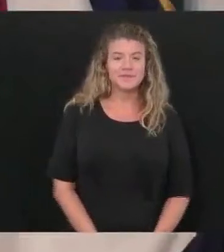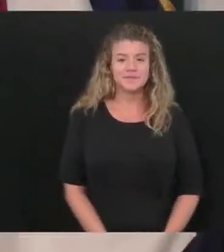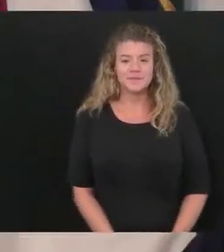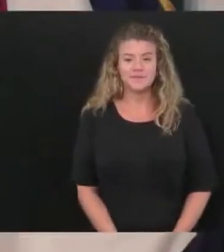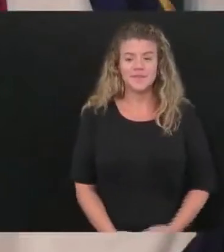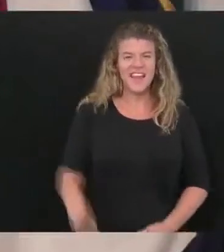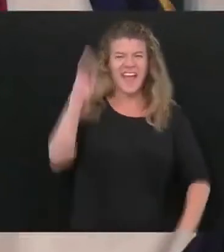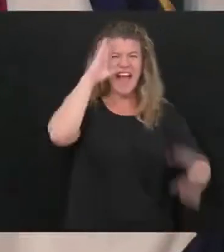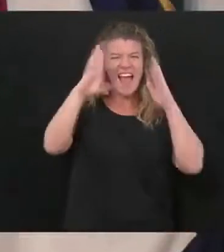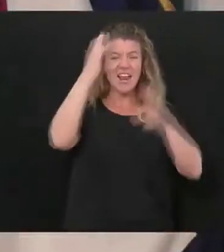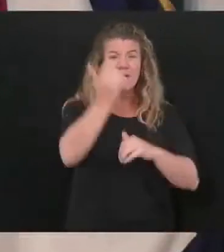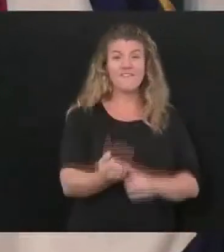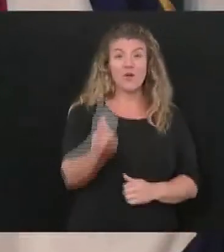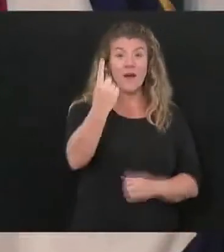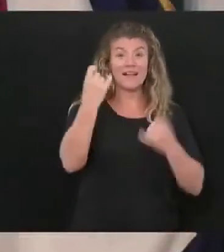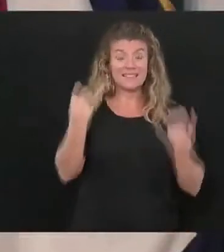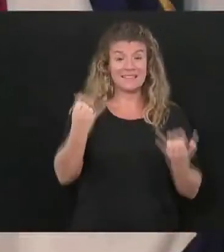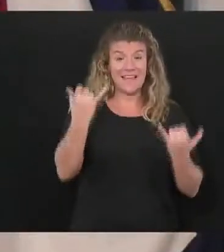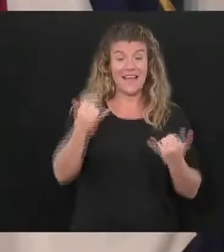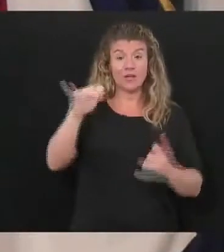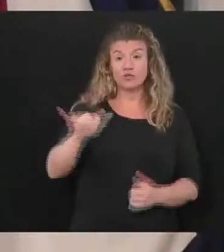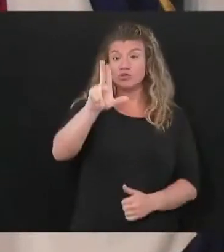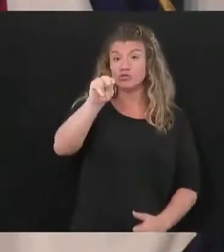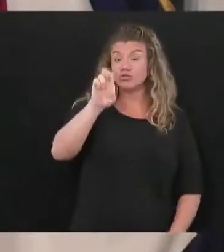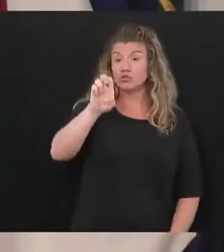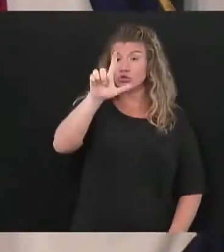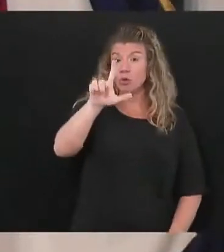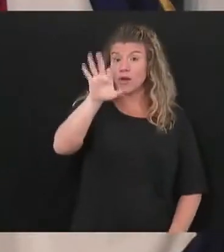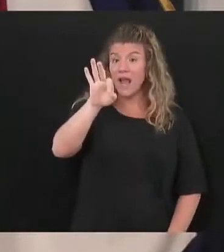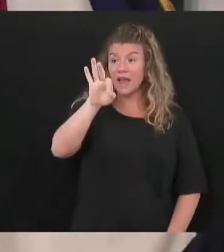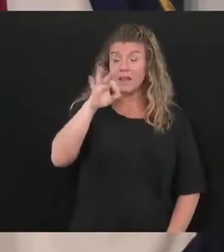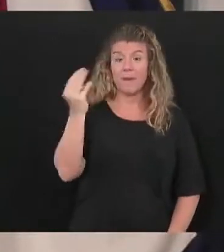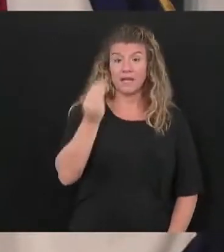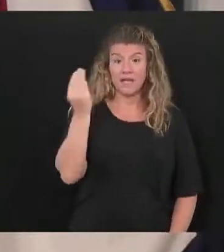Hello, everyone. It's June the 29th, Monday.